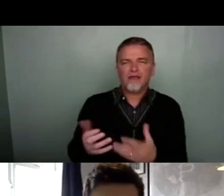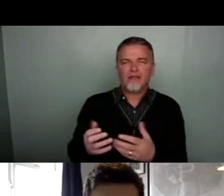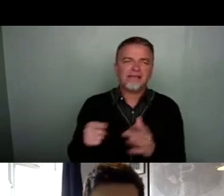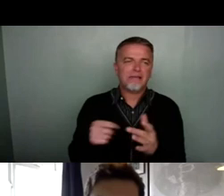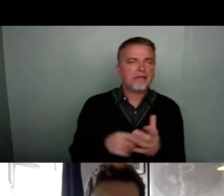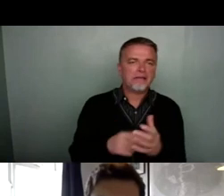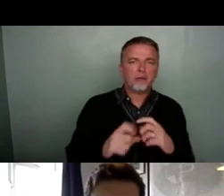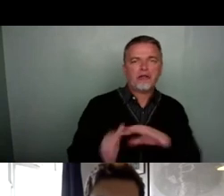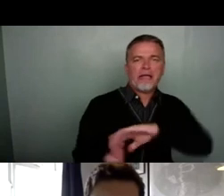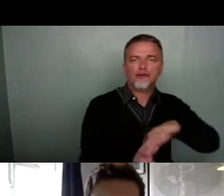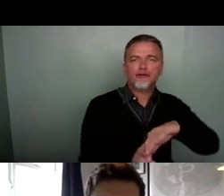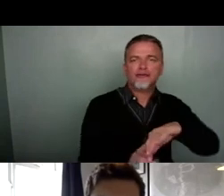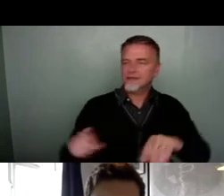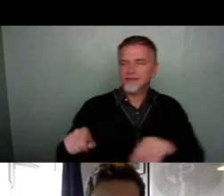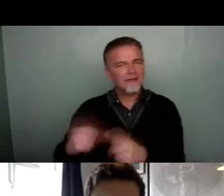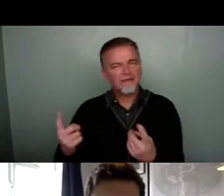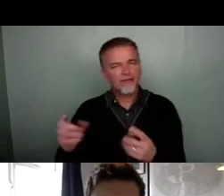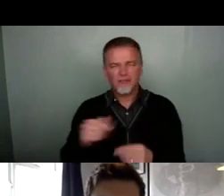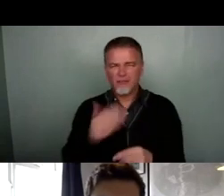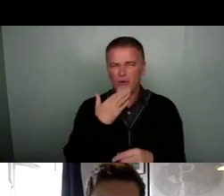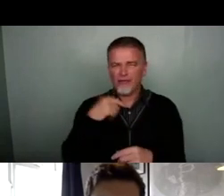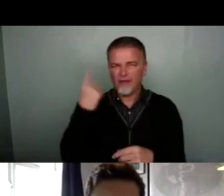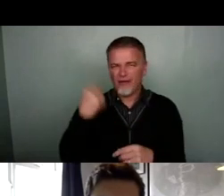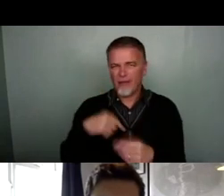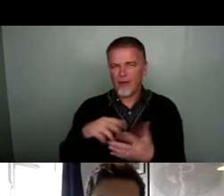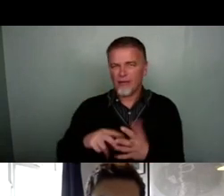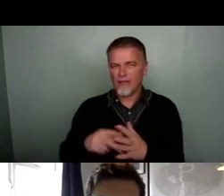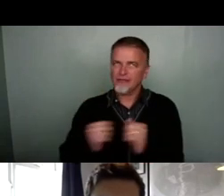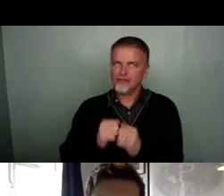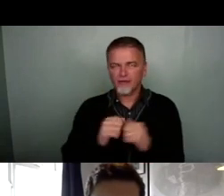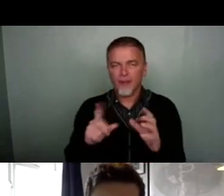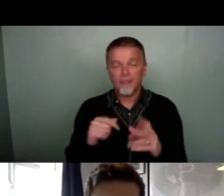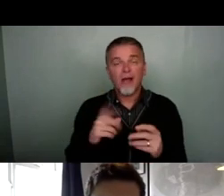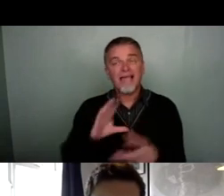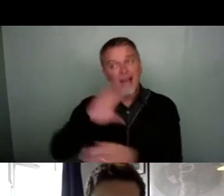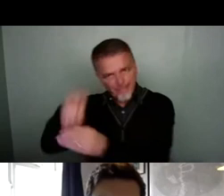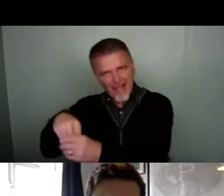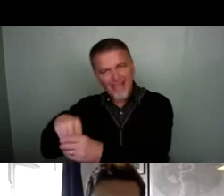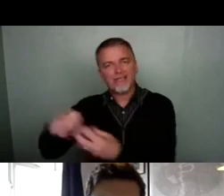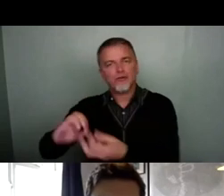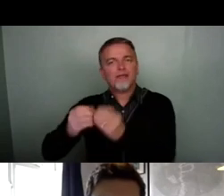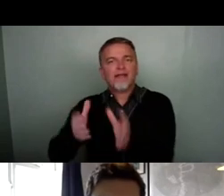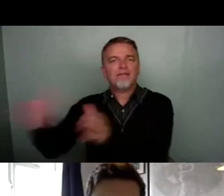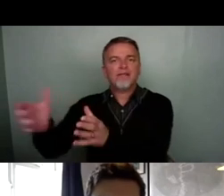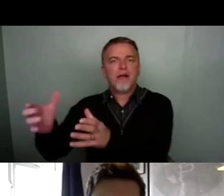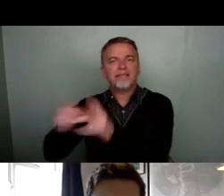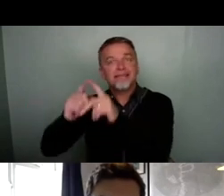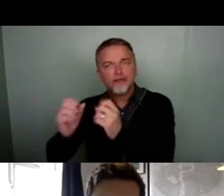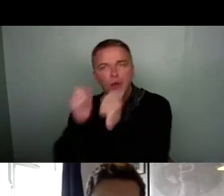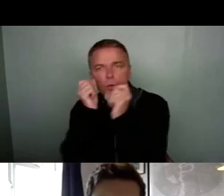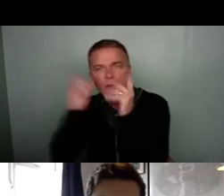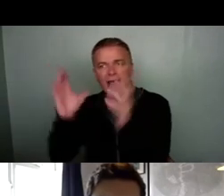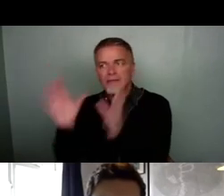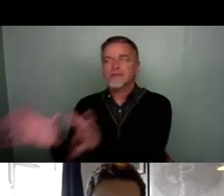communications. It's a bit boring thinking about organizational structure, but really embedding it into the creative offer and creative proposal of